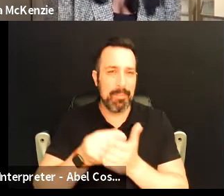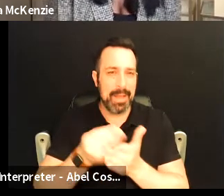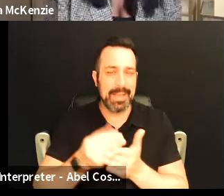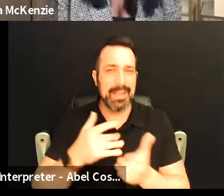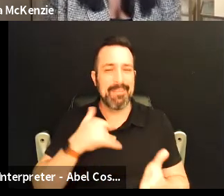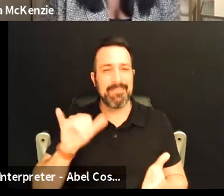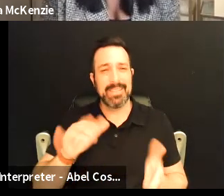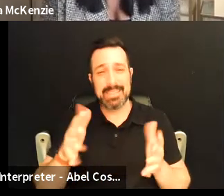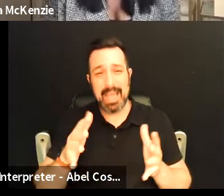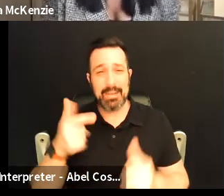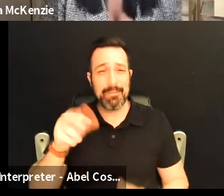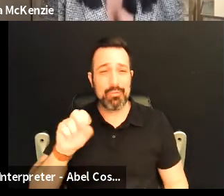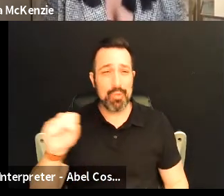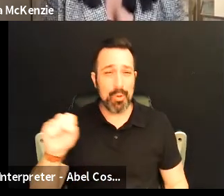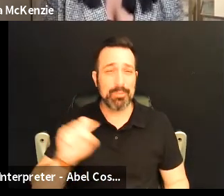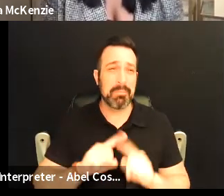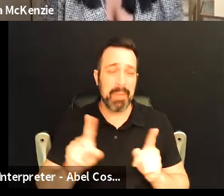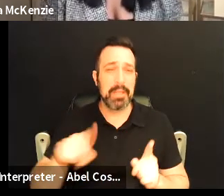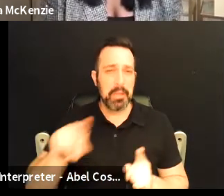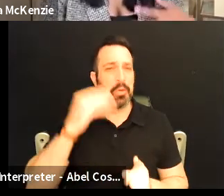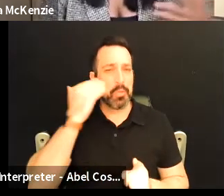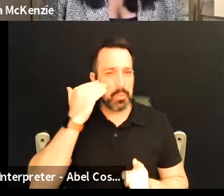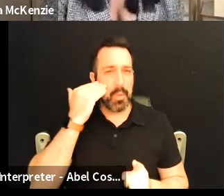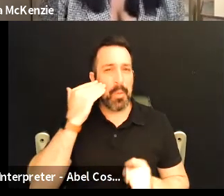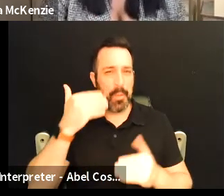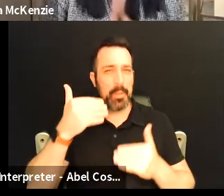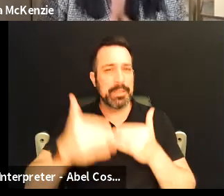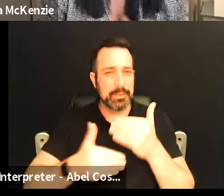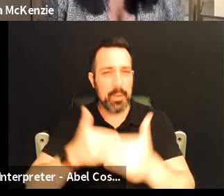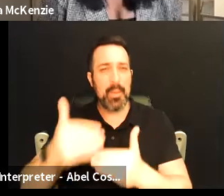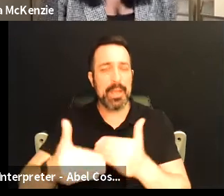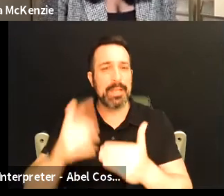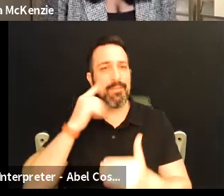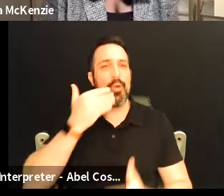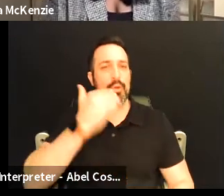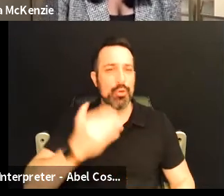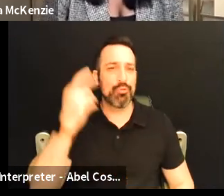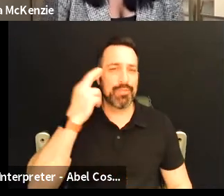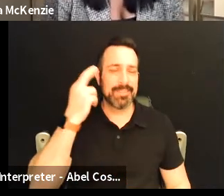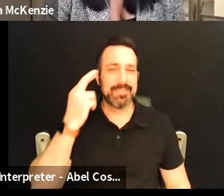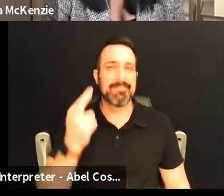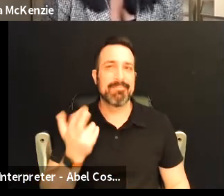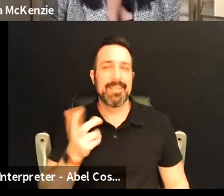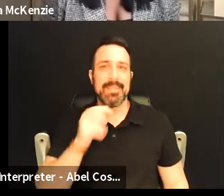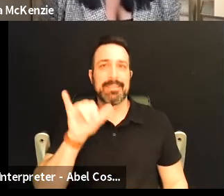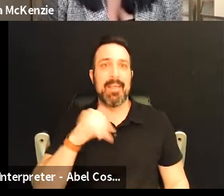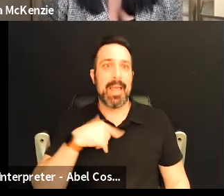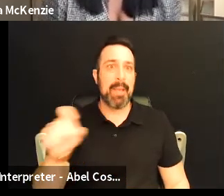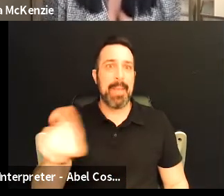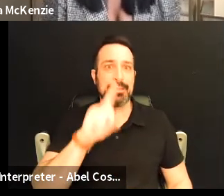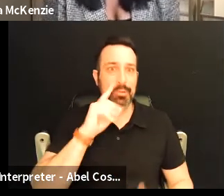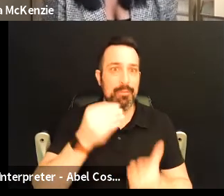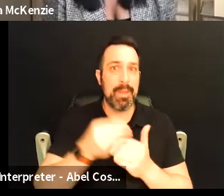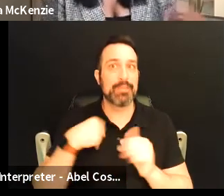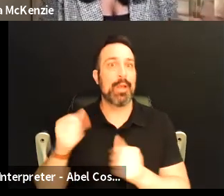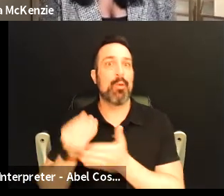feels kind of gross but um you know that it's going for it's for a good reason it's not like i'm i'm asking you for money so i can